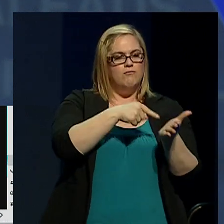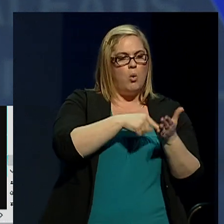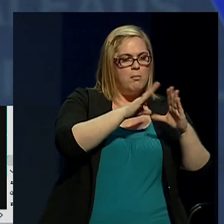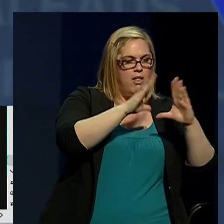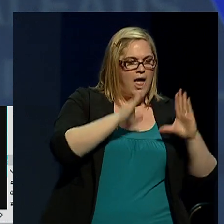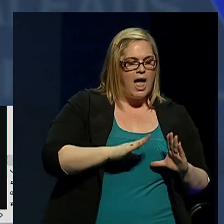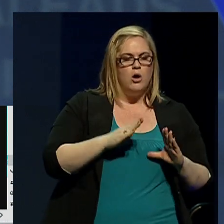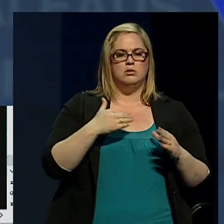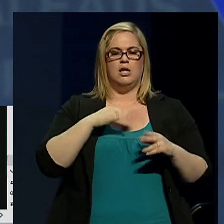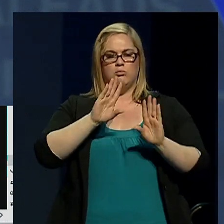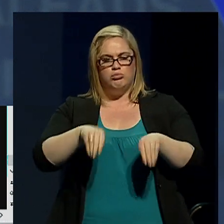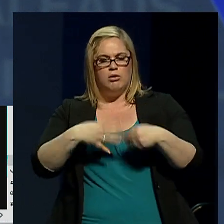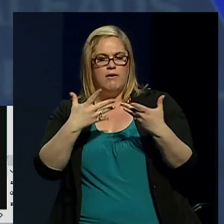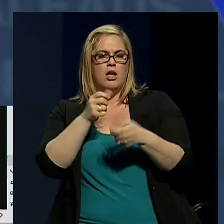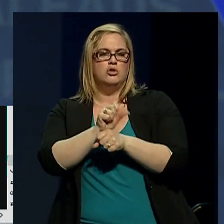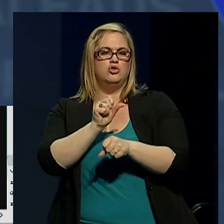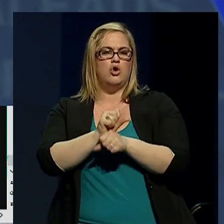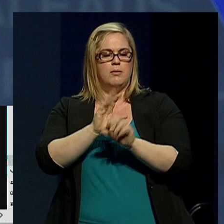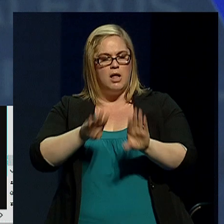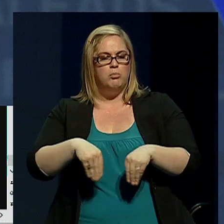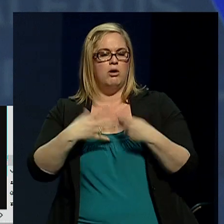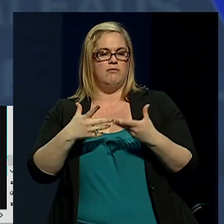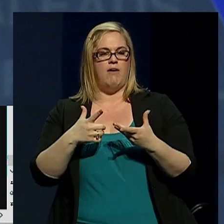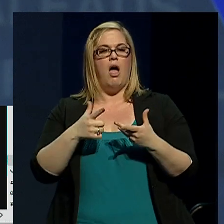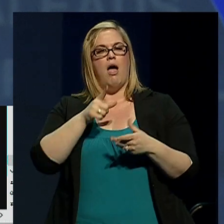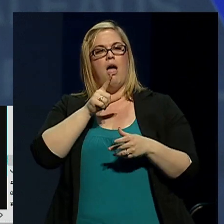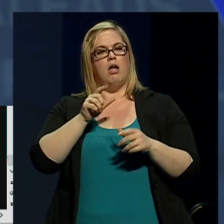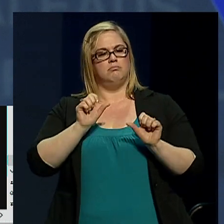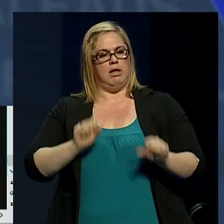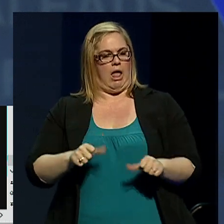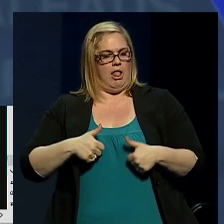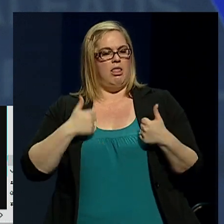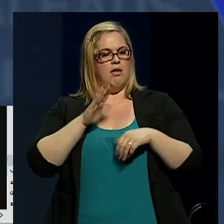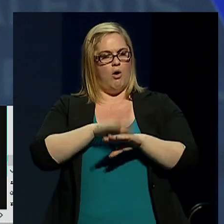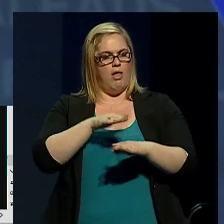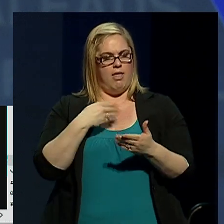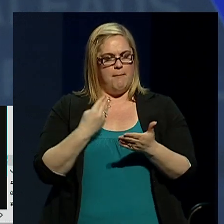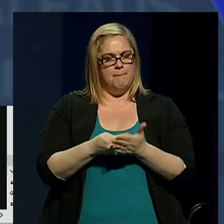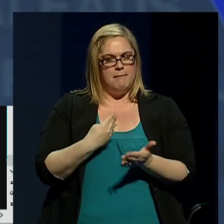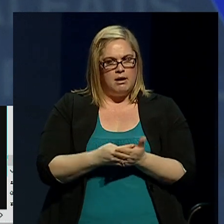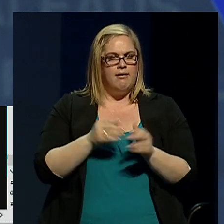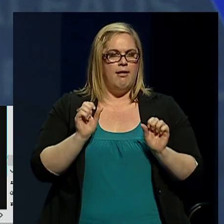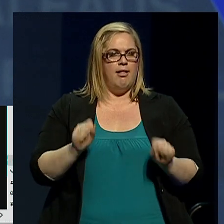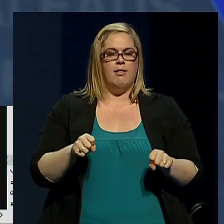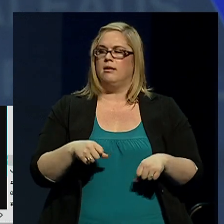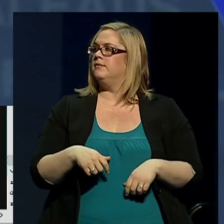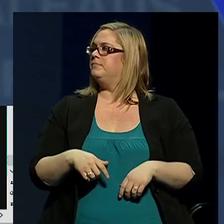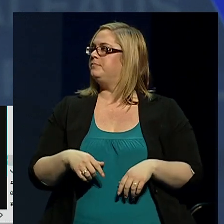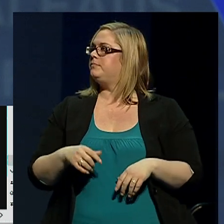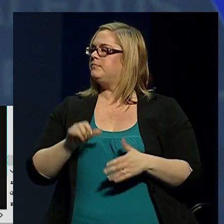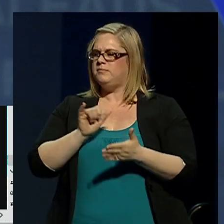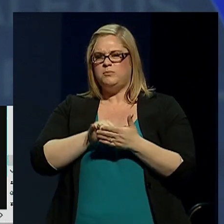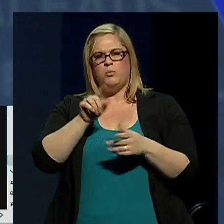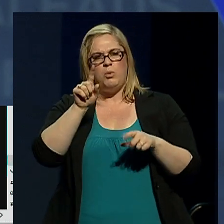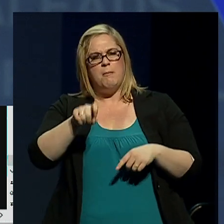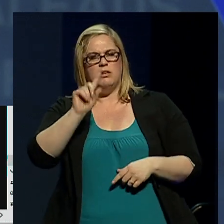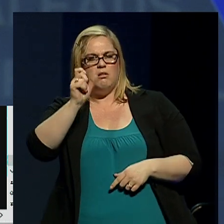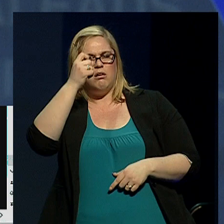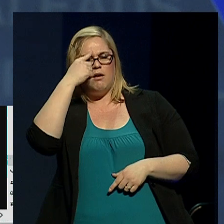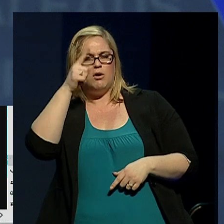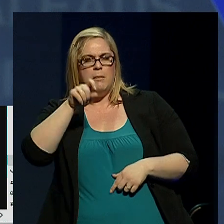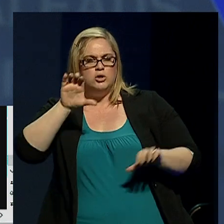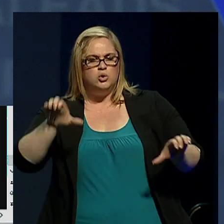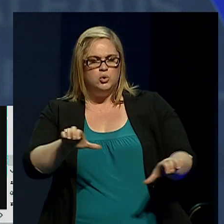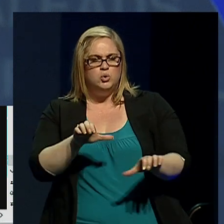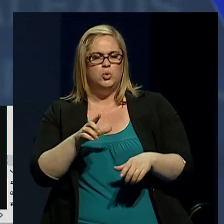provide jobs that provide a living wage. This is what government must do if we expect our grand